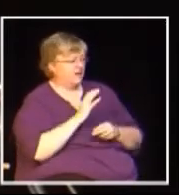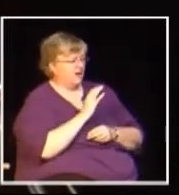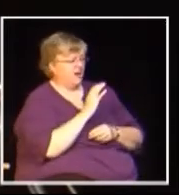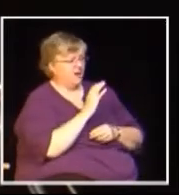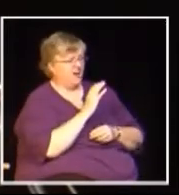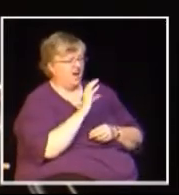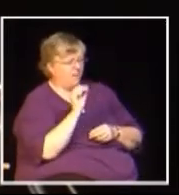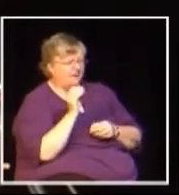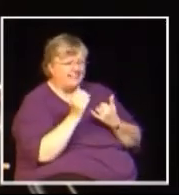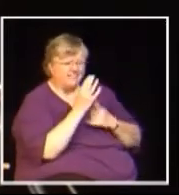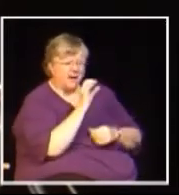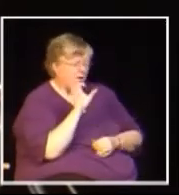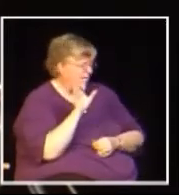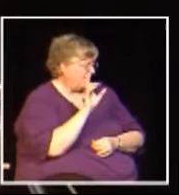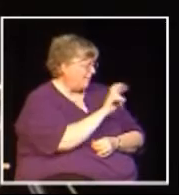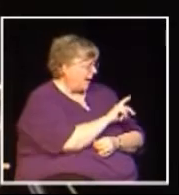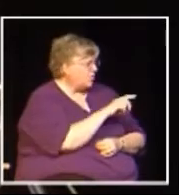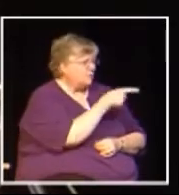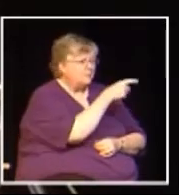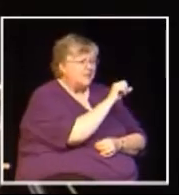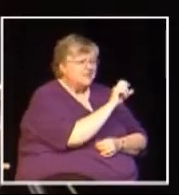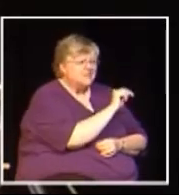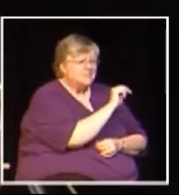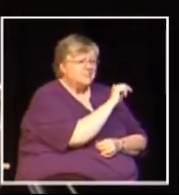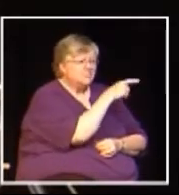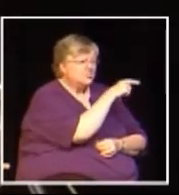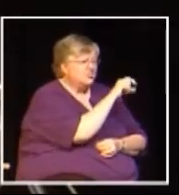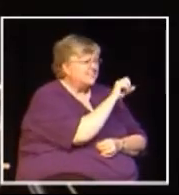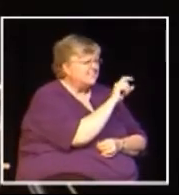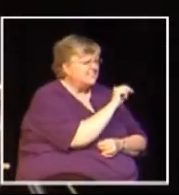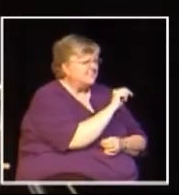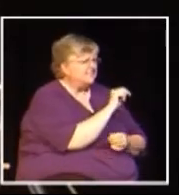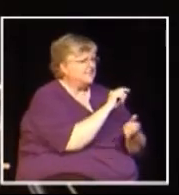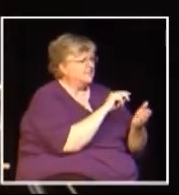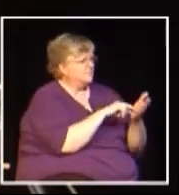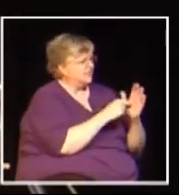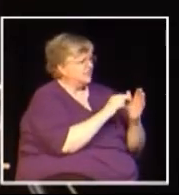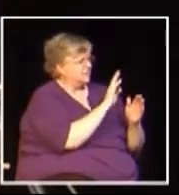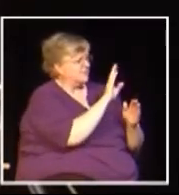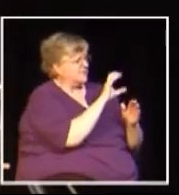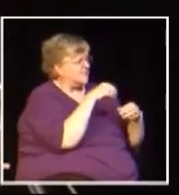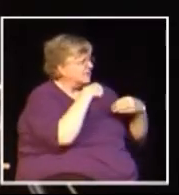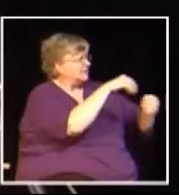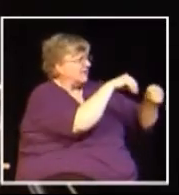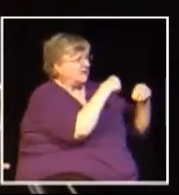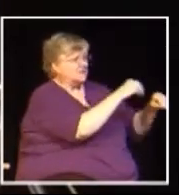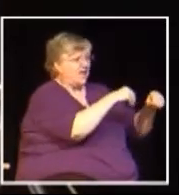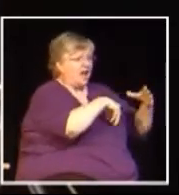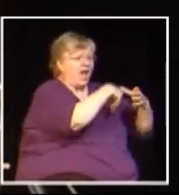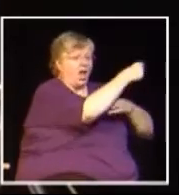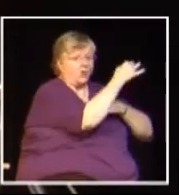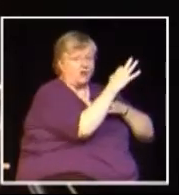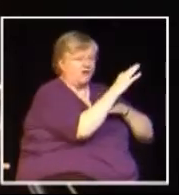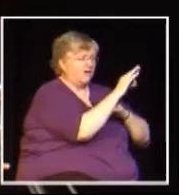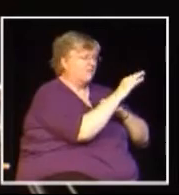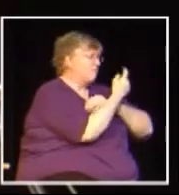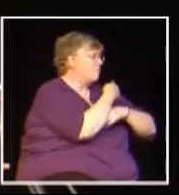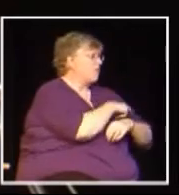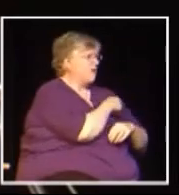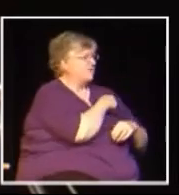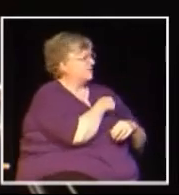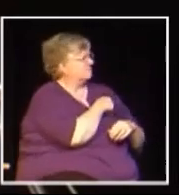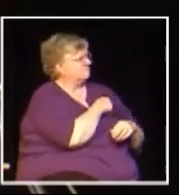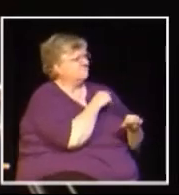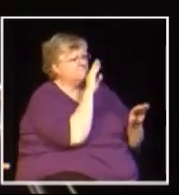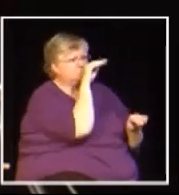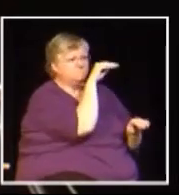For companies, the return to PST-GST would make BC exports less competitive and